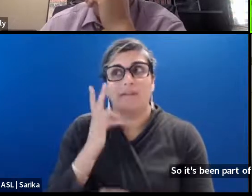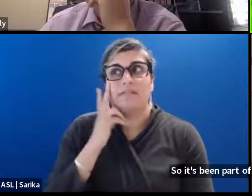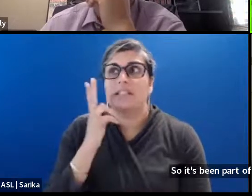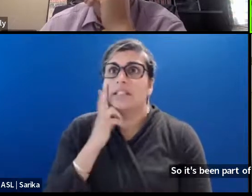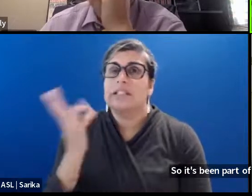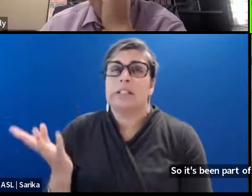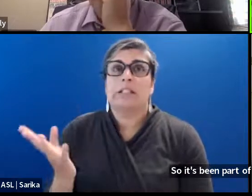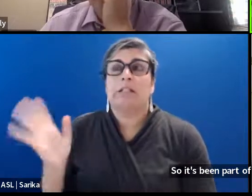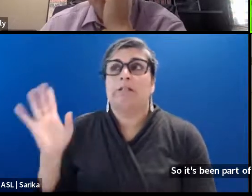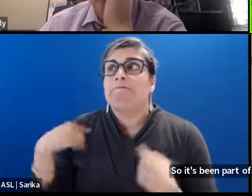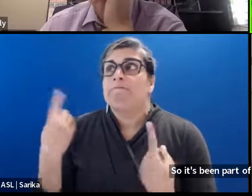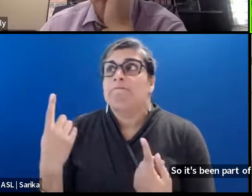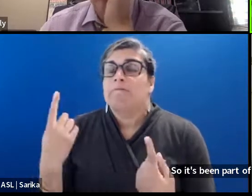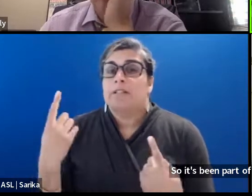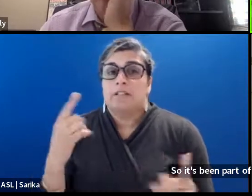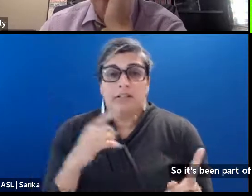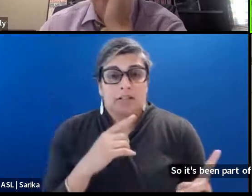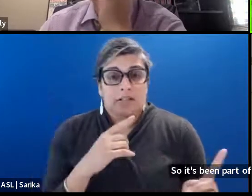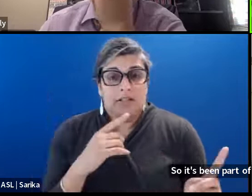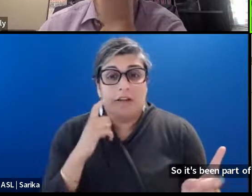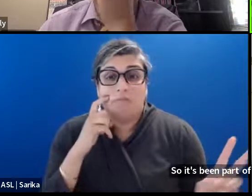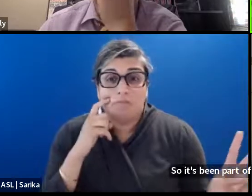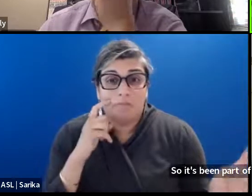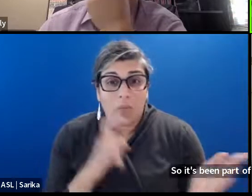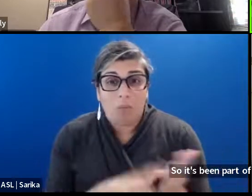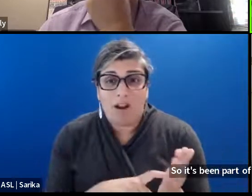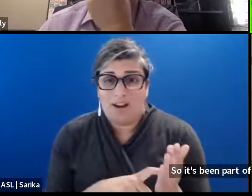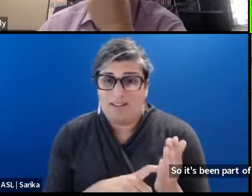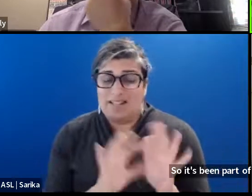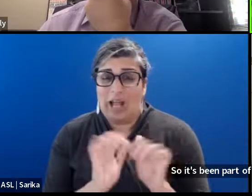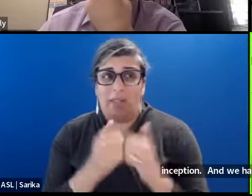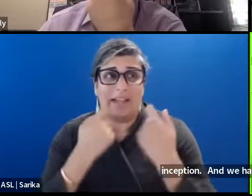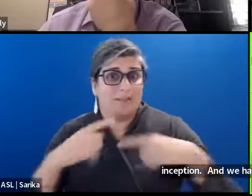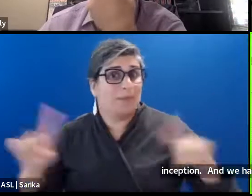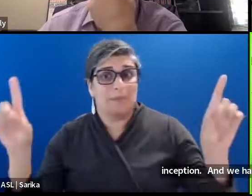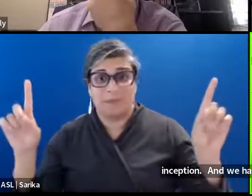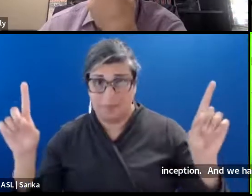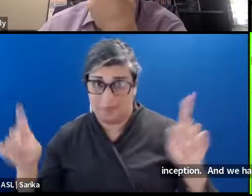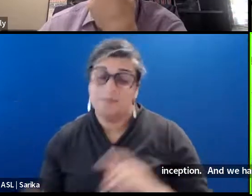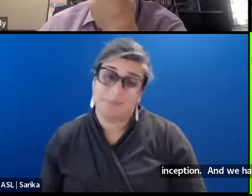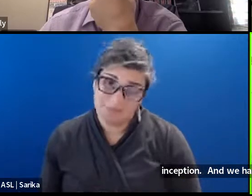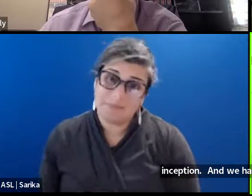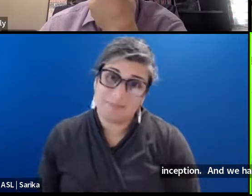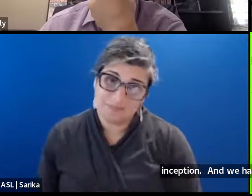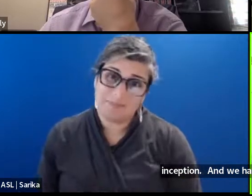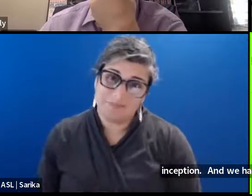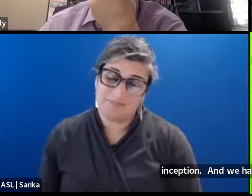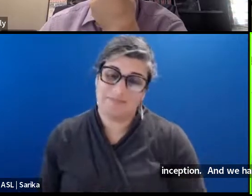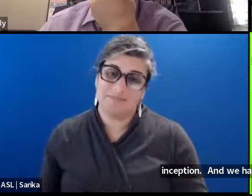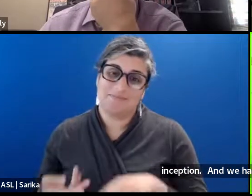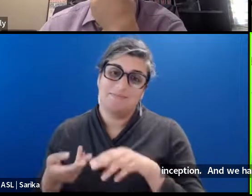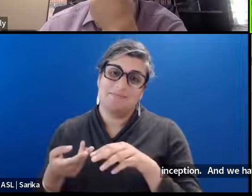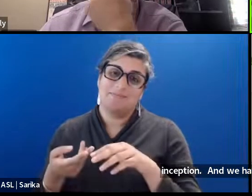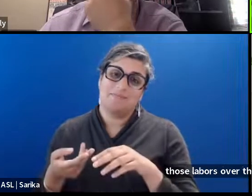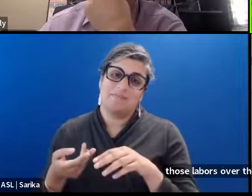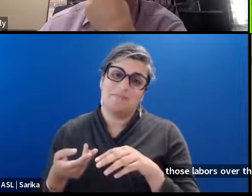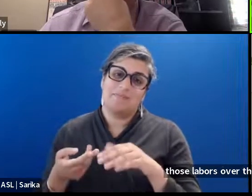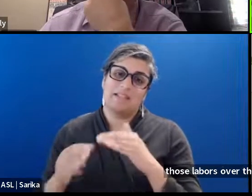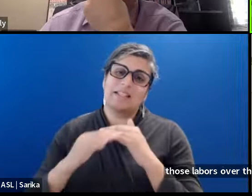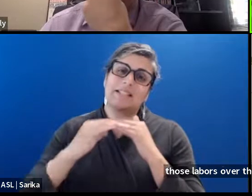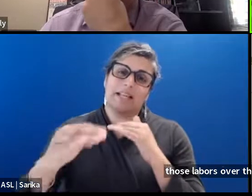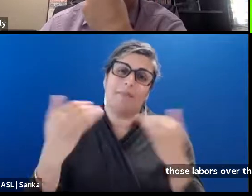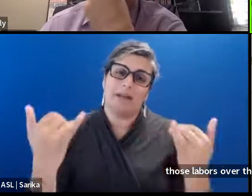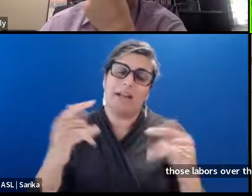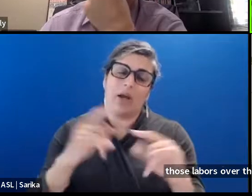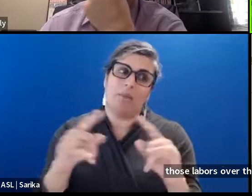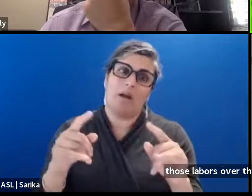the, the fruits of, of those labors over the years. You know, they've increased, it's stabilized. So, but